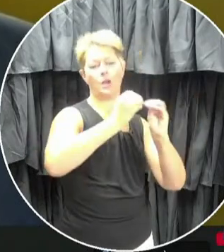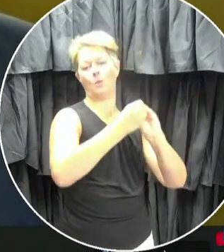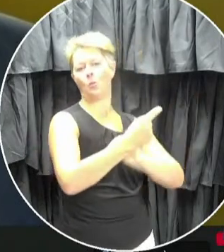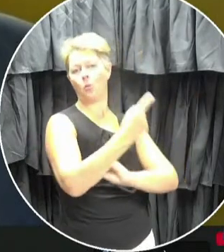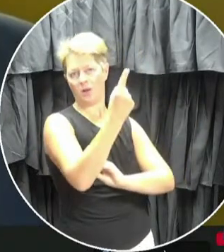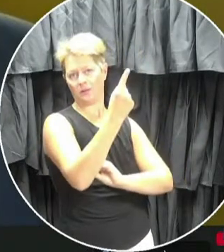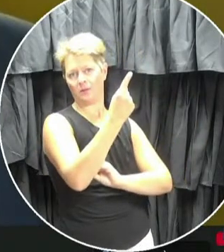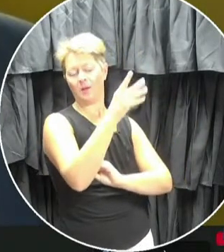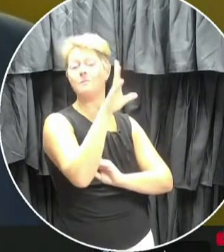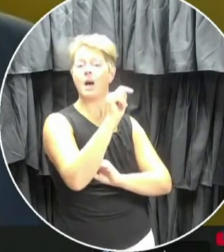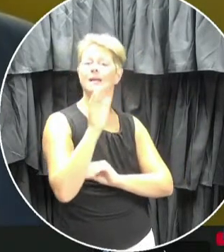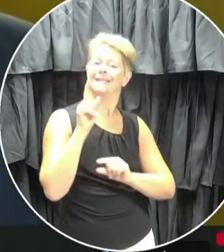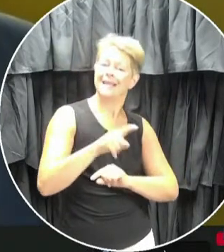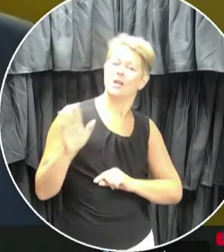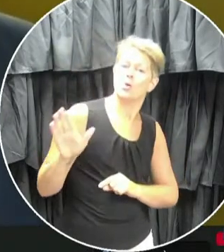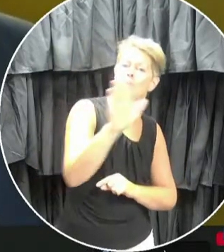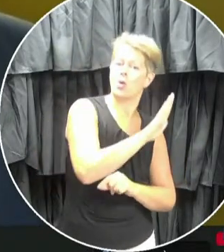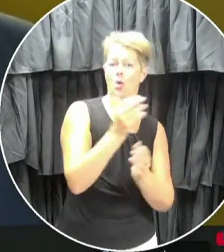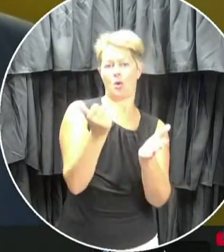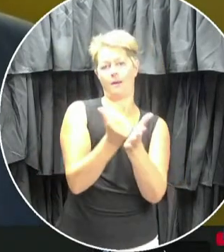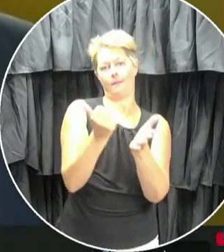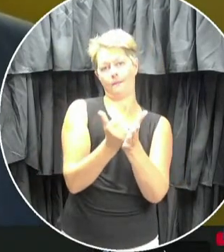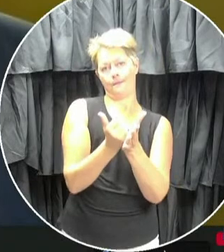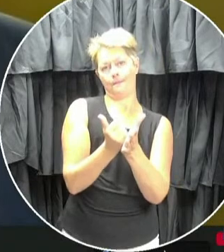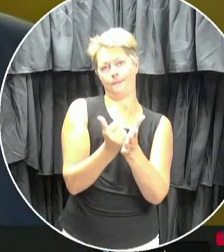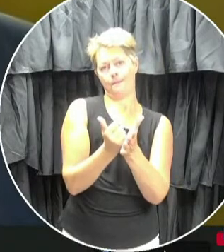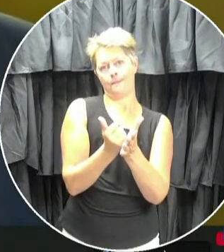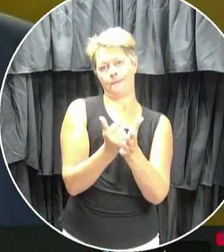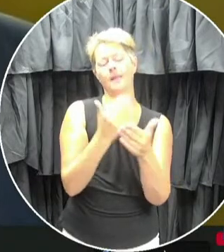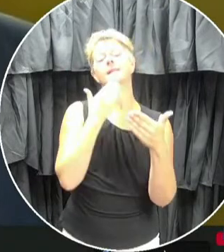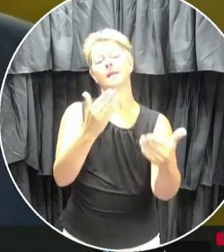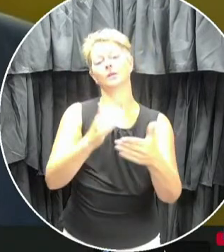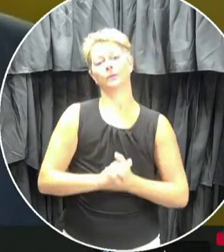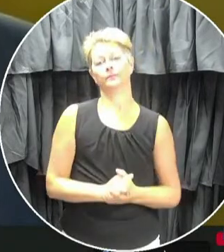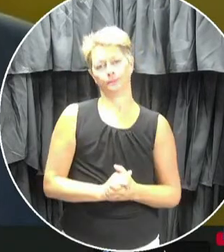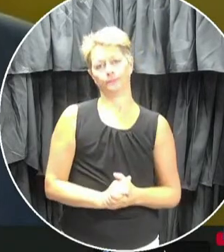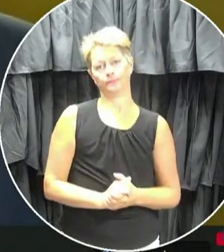everybody in the province, to ensure it is successful. Thank you.